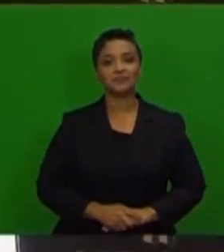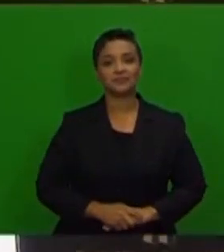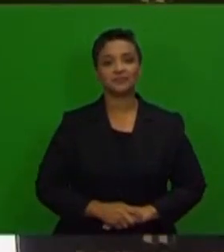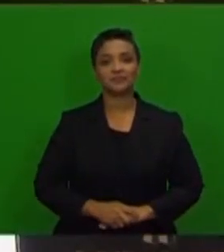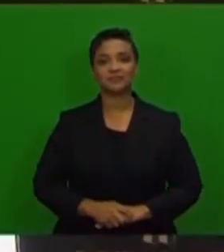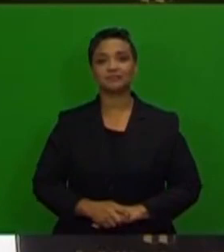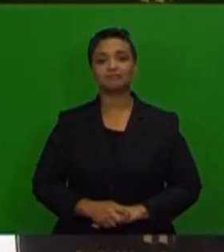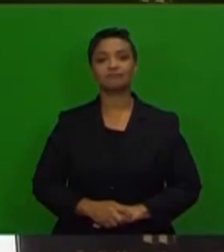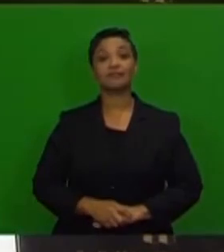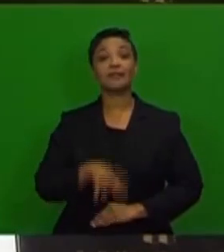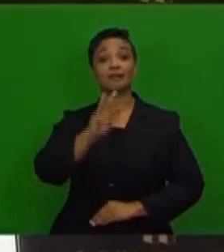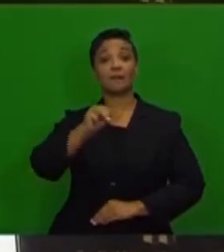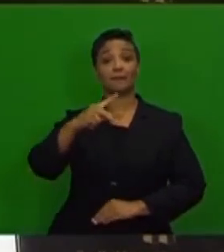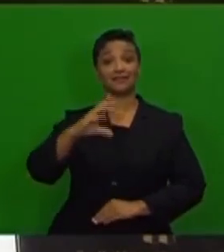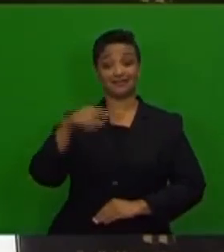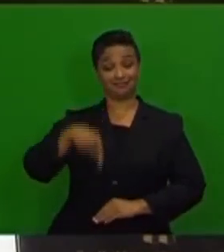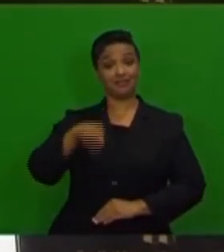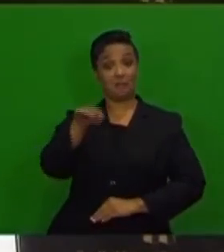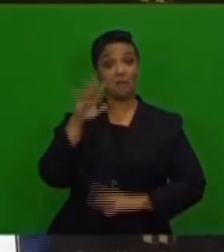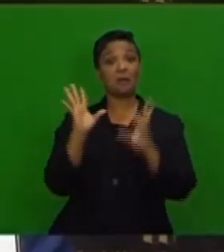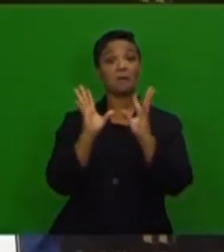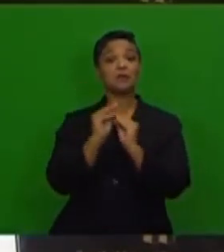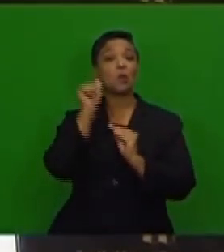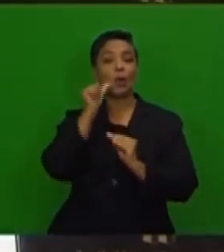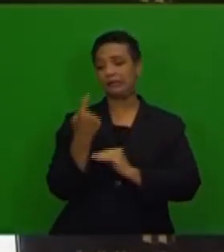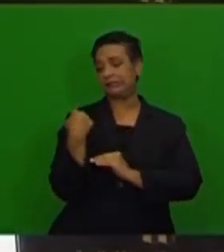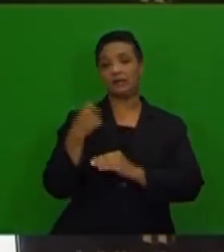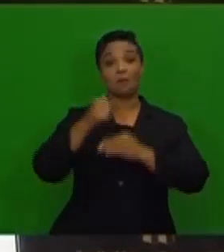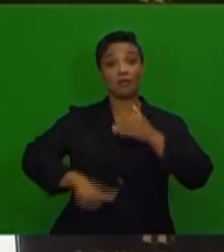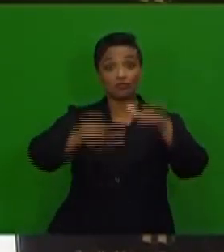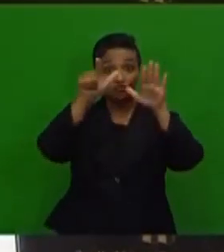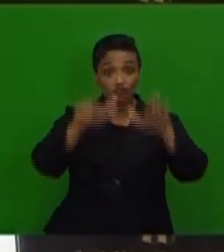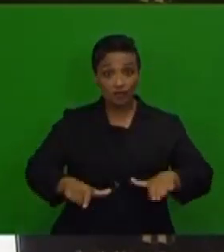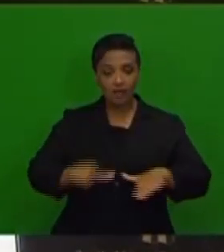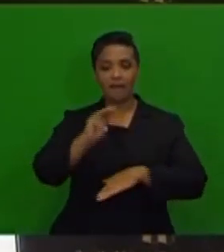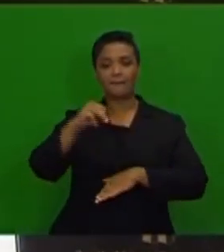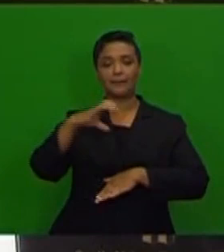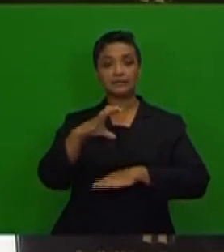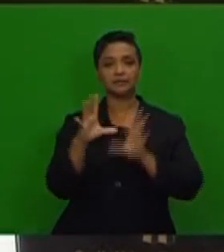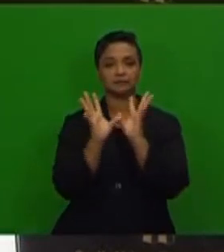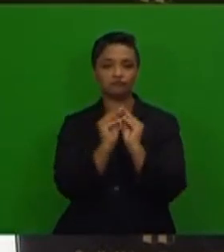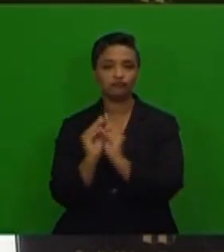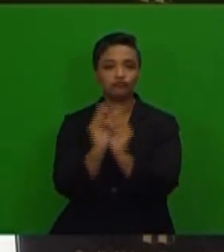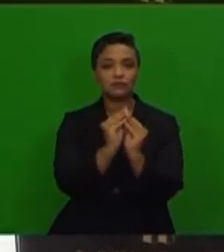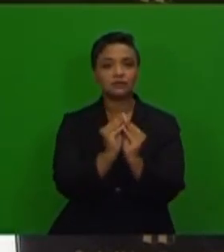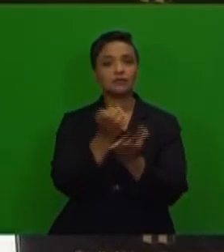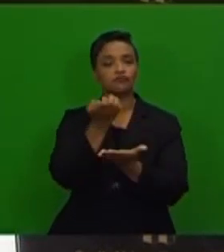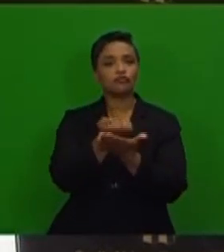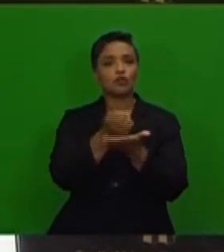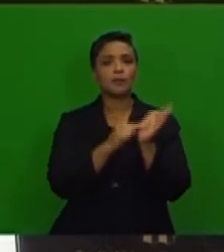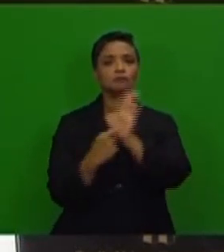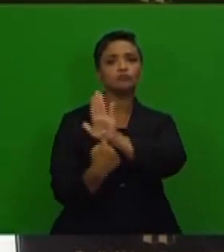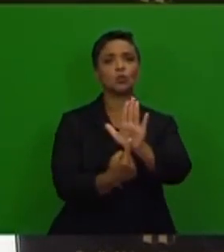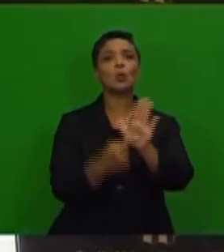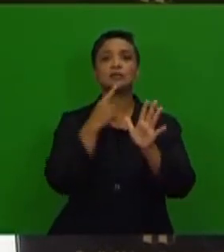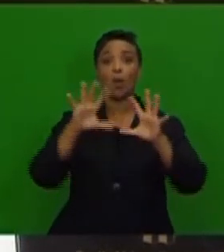Since the July meeting of the Monetary Policy Committee, economic indicators confirm weaker